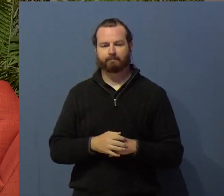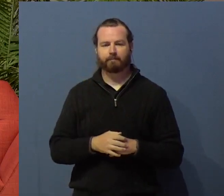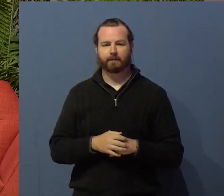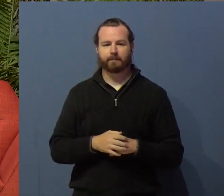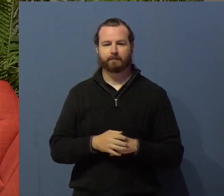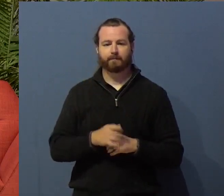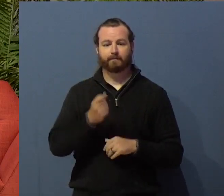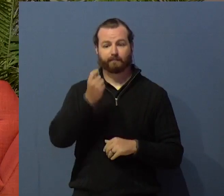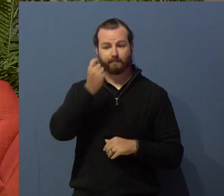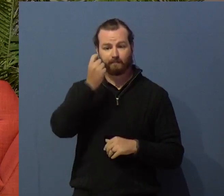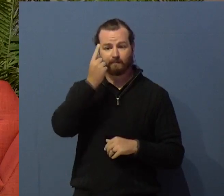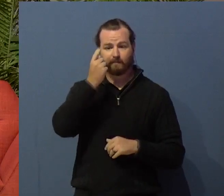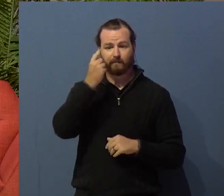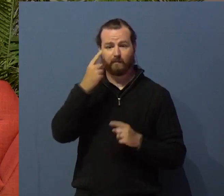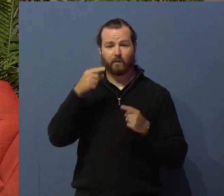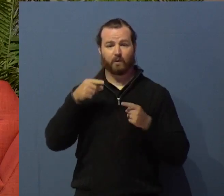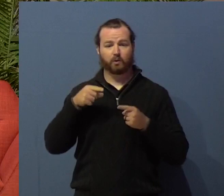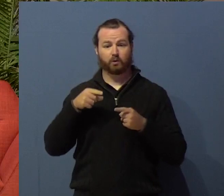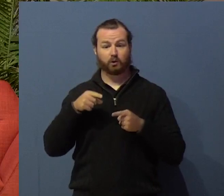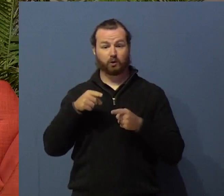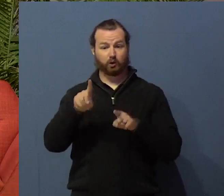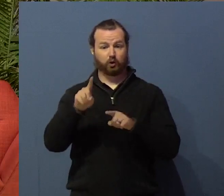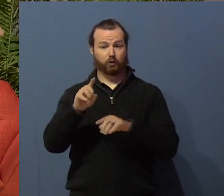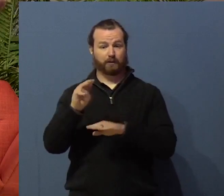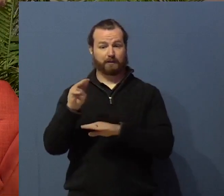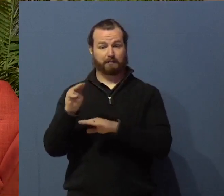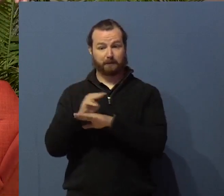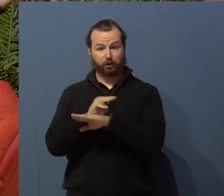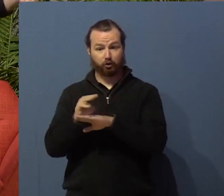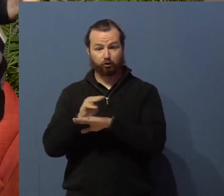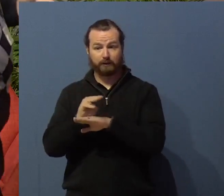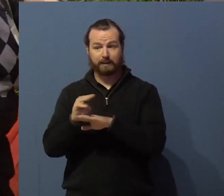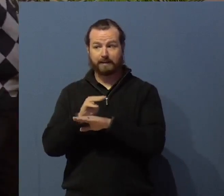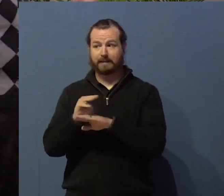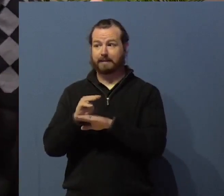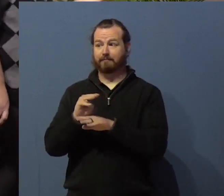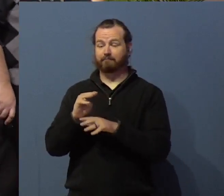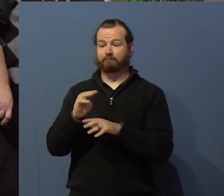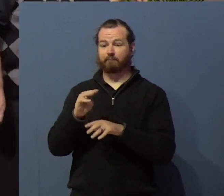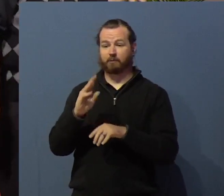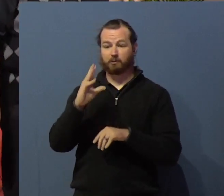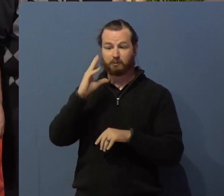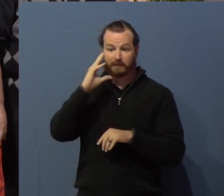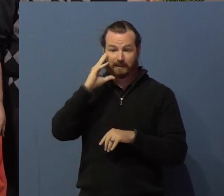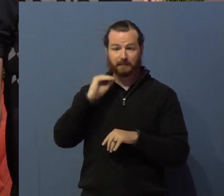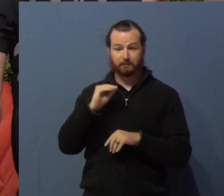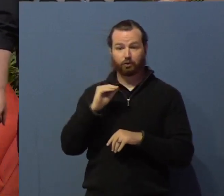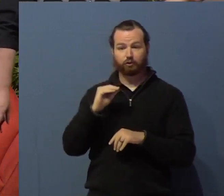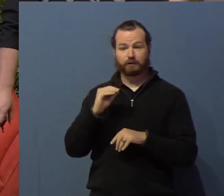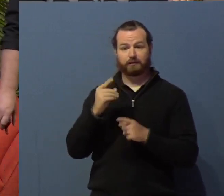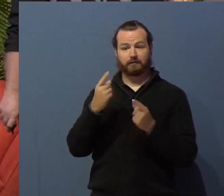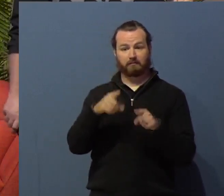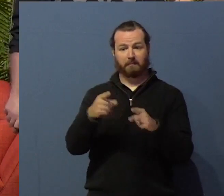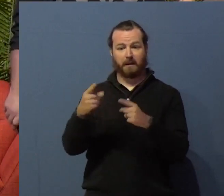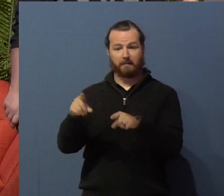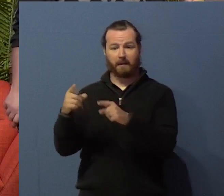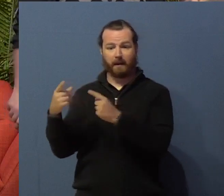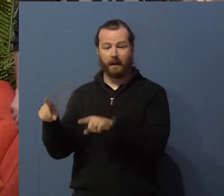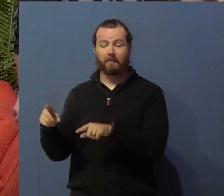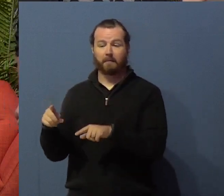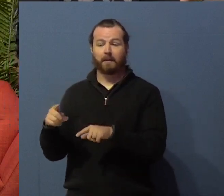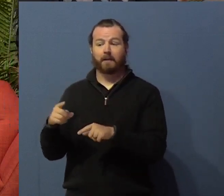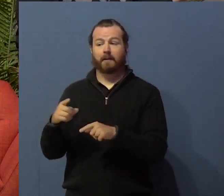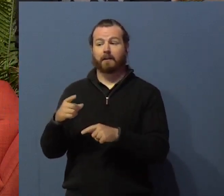In the ministry we talk not so much about disabilities. If you come and sit at a table, I'm assuming you're coming to a table because either you know somebody with